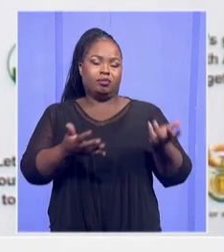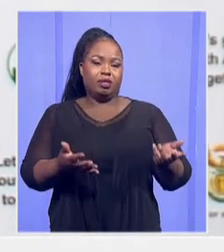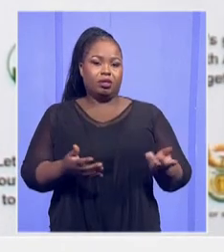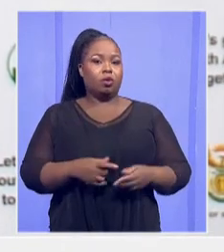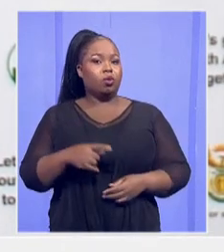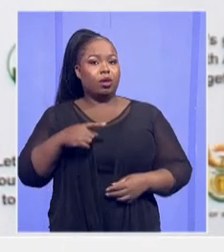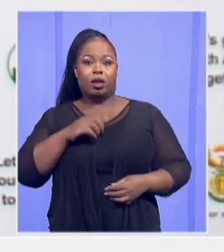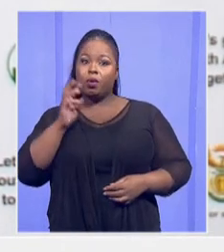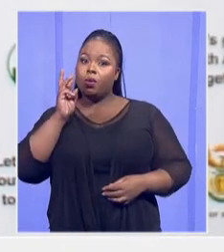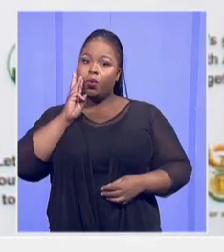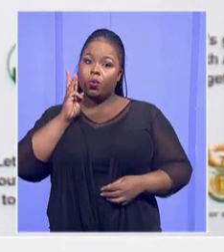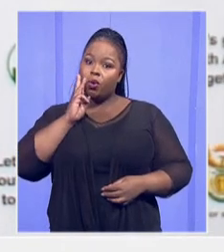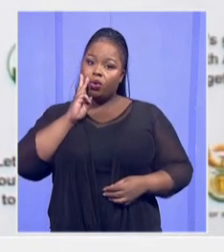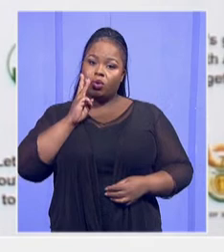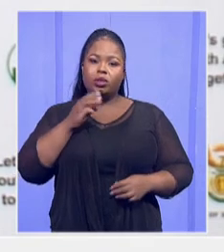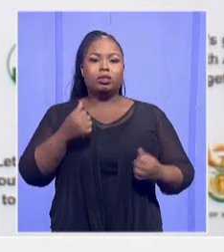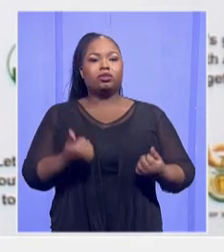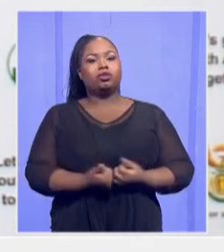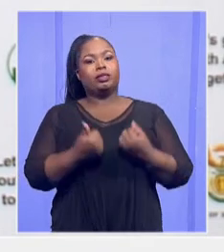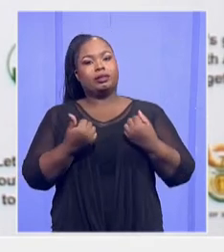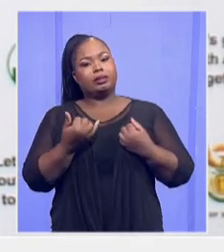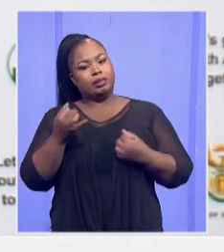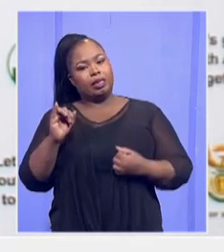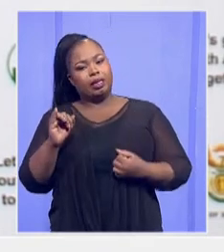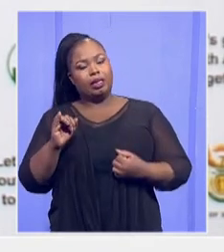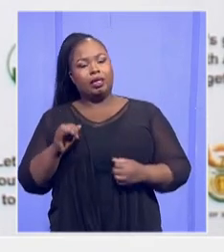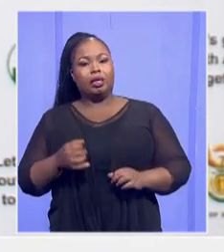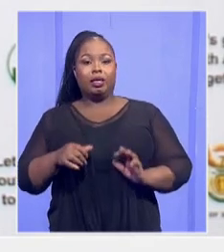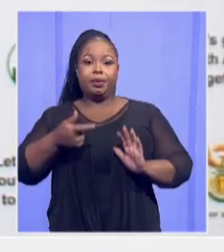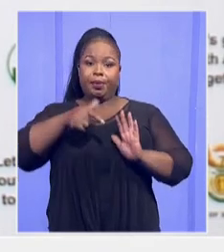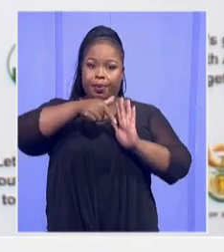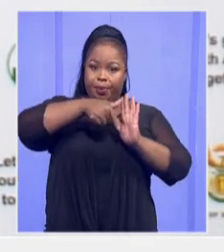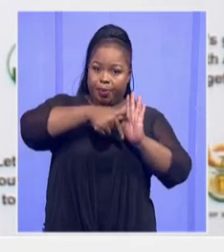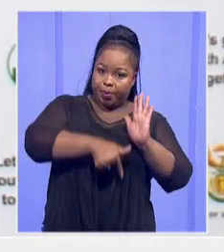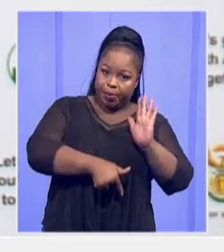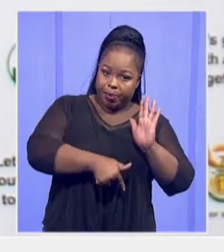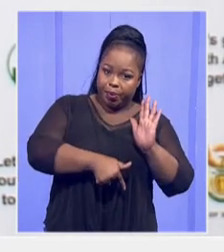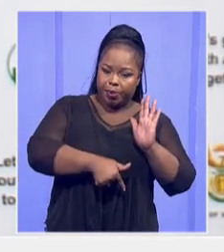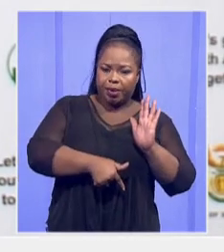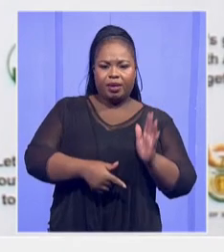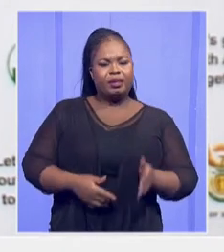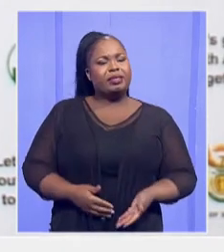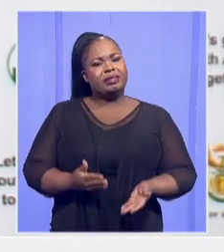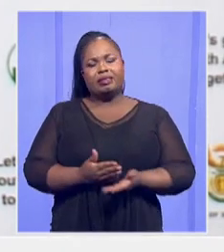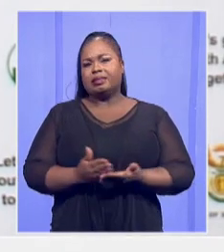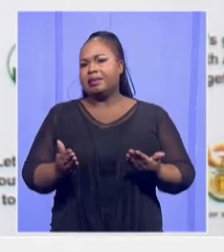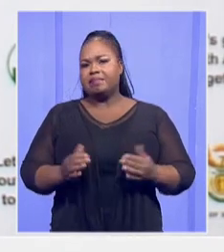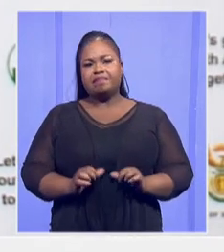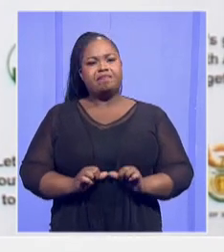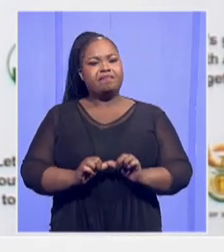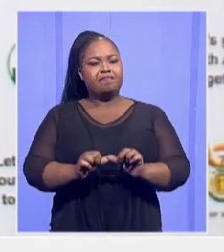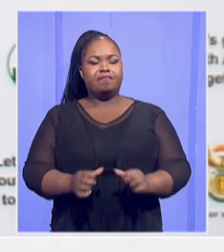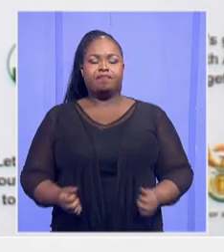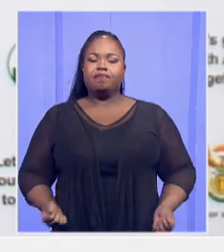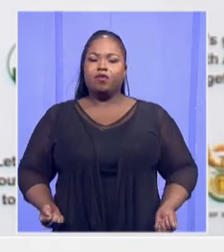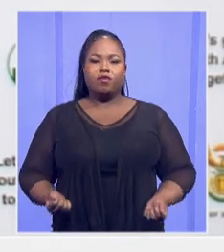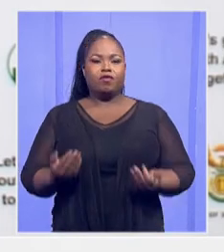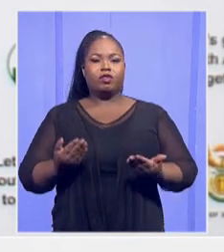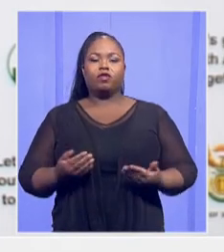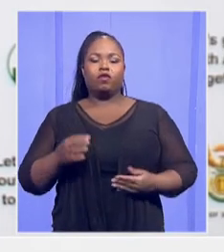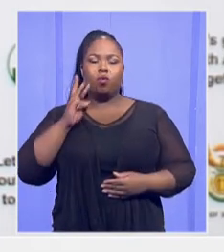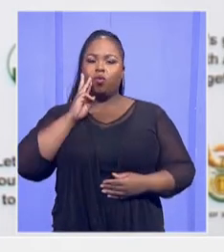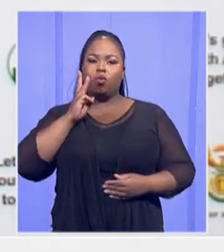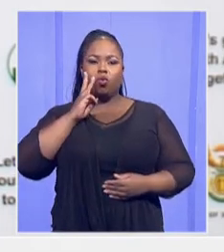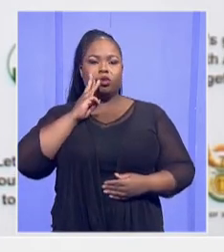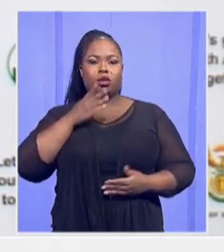running water is a problem. And boreholes do not offer sustainable provision of water.